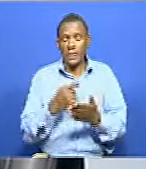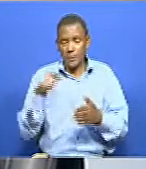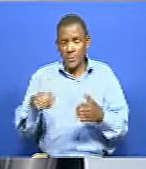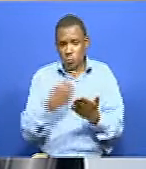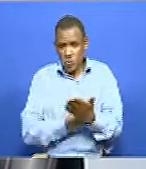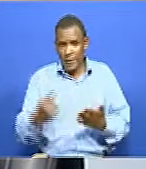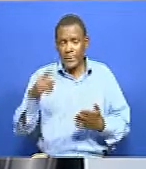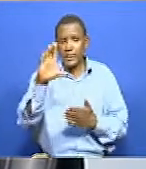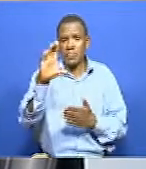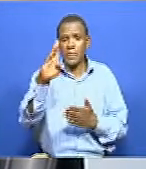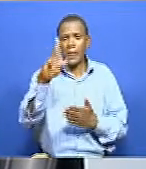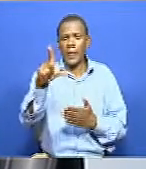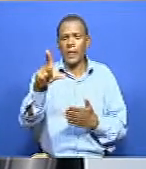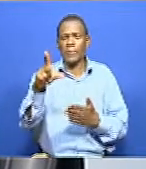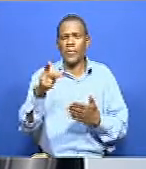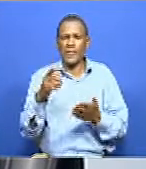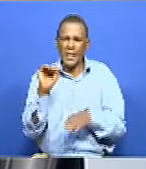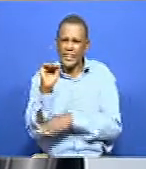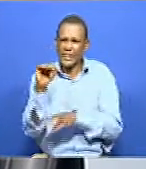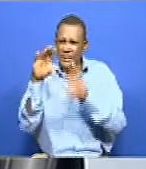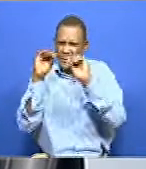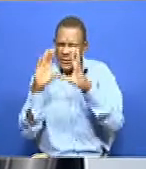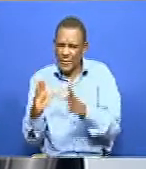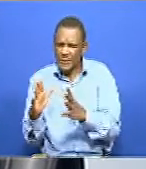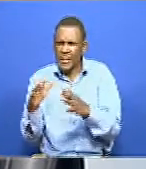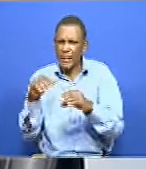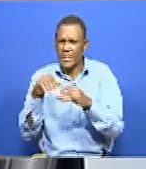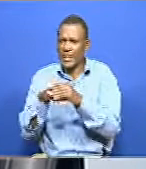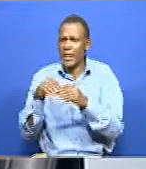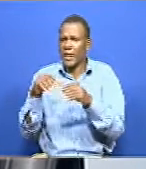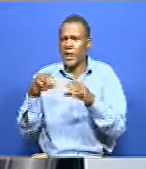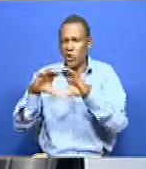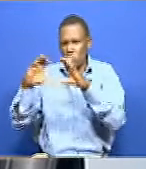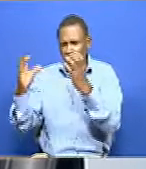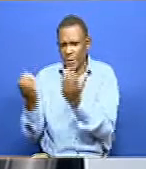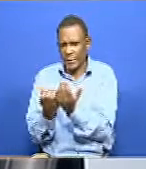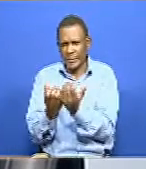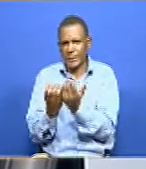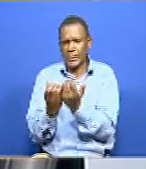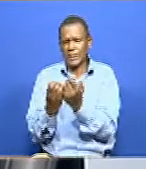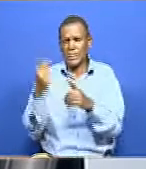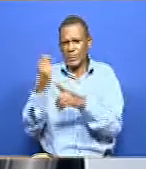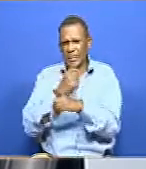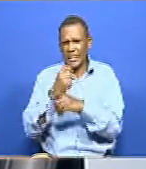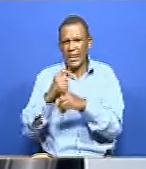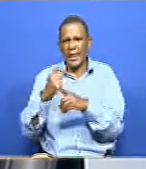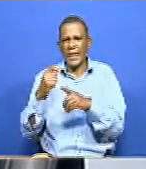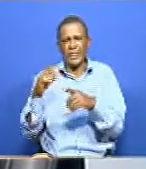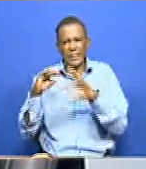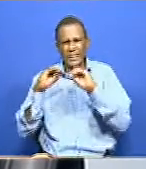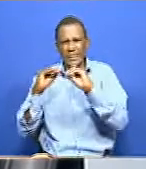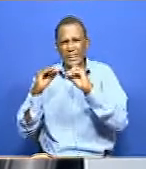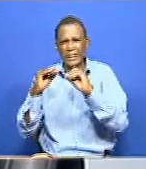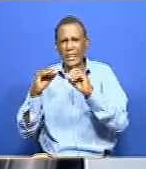-based learning where they're asking teachers within the community to train and to teach, like, 15, you know,